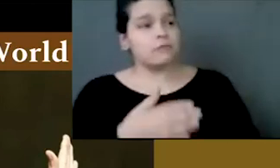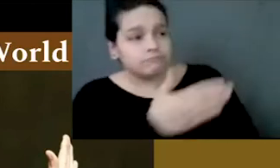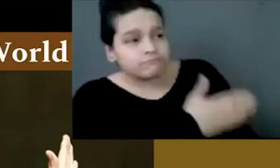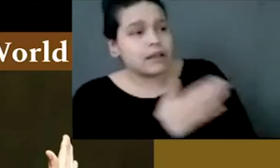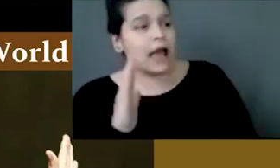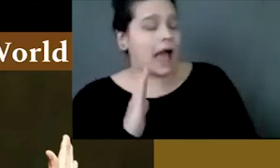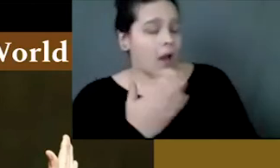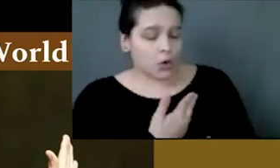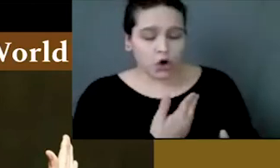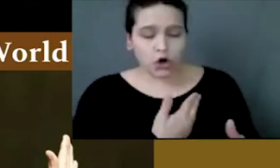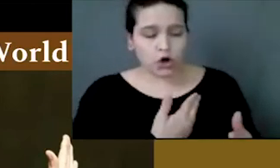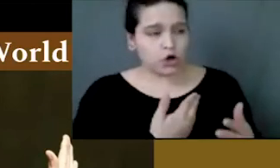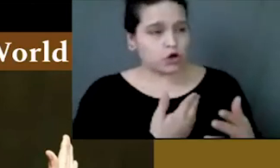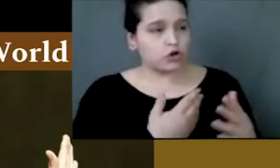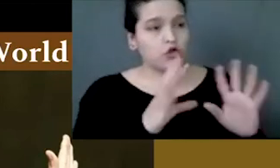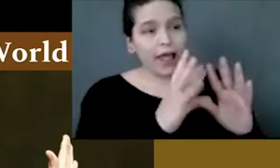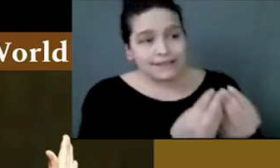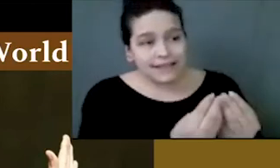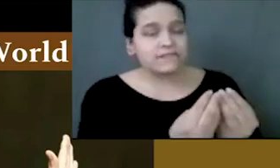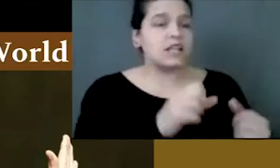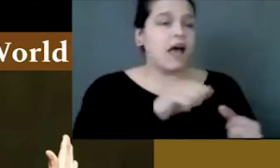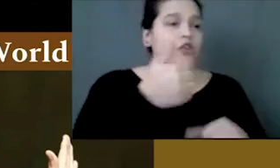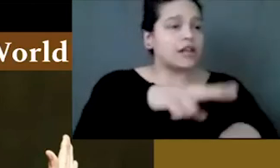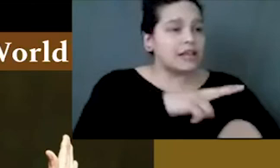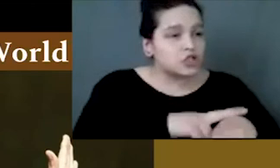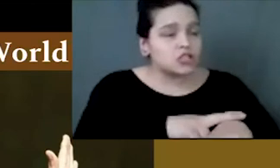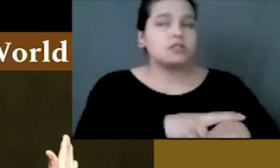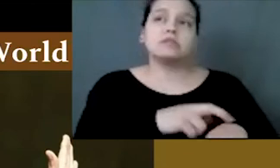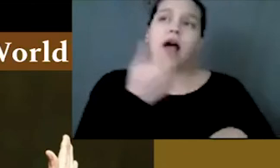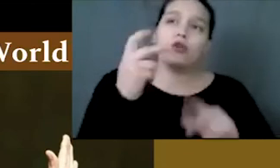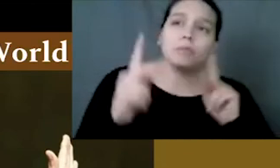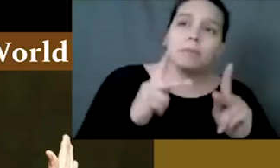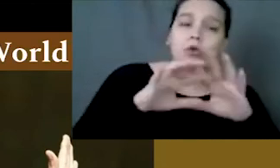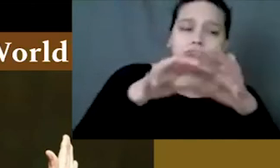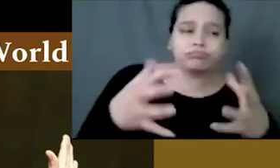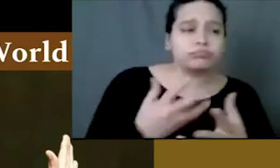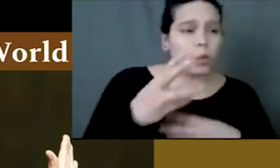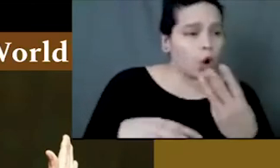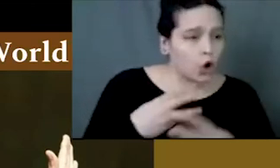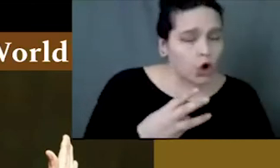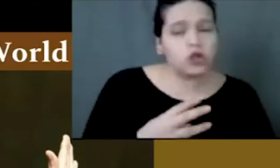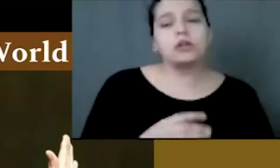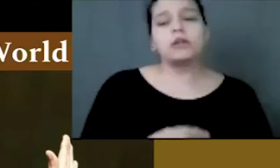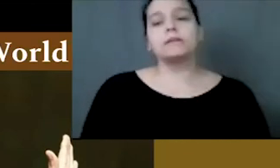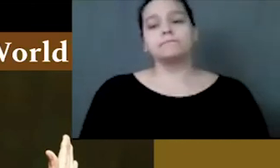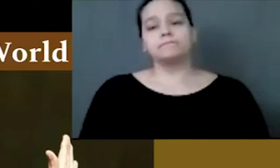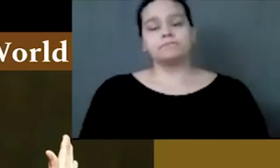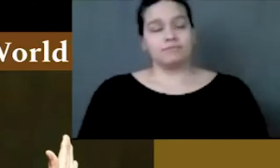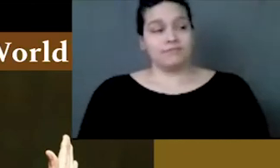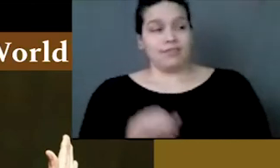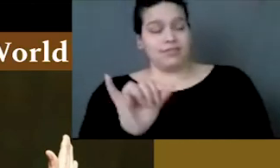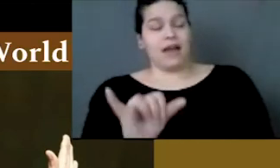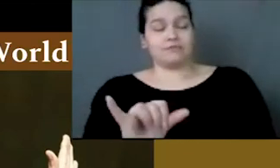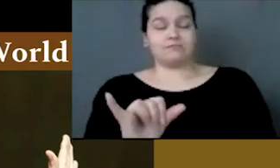well as our collective lives, as well as the betterment of our relatives in other nations.